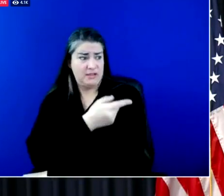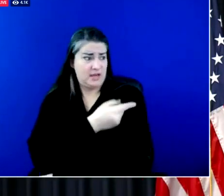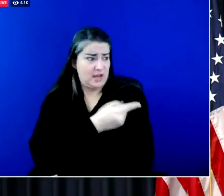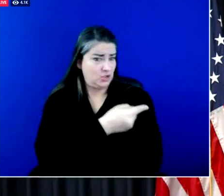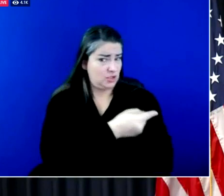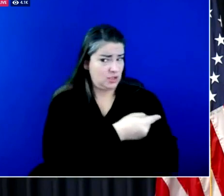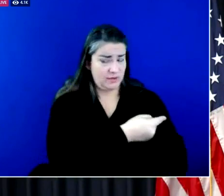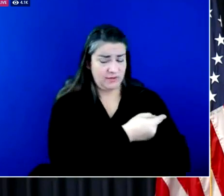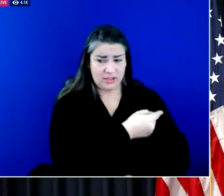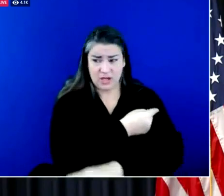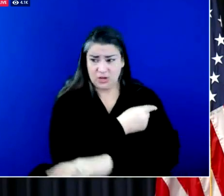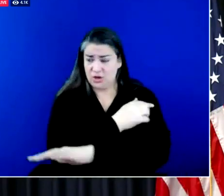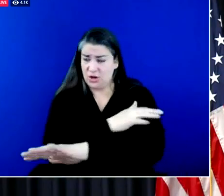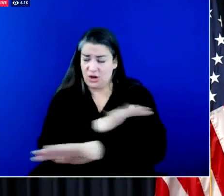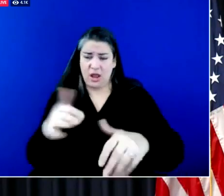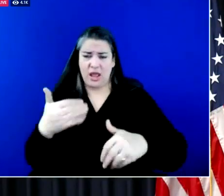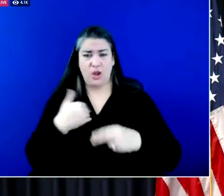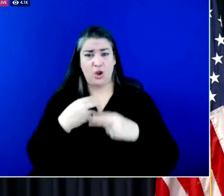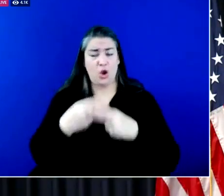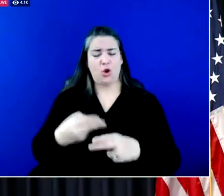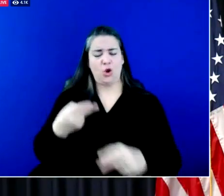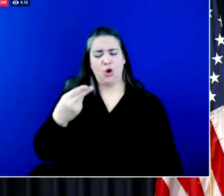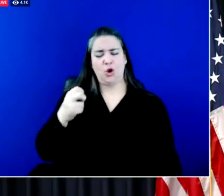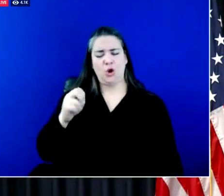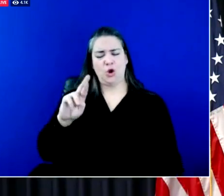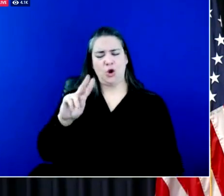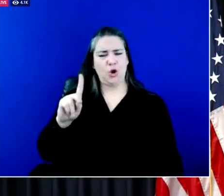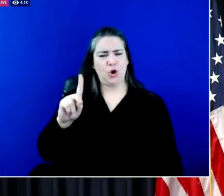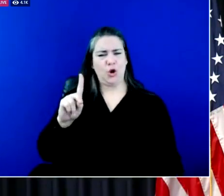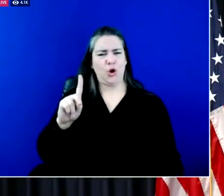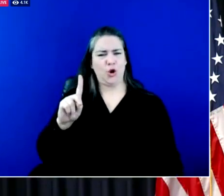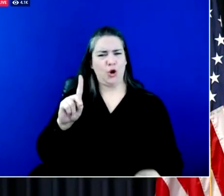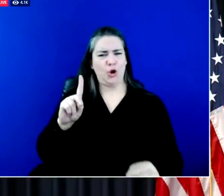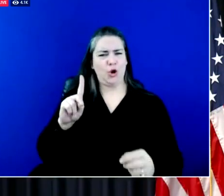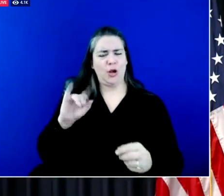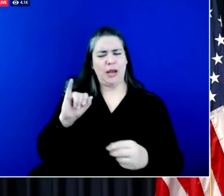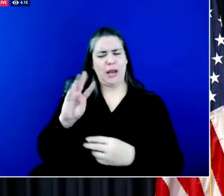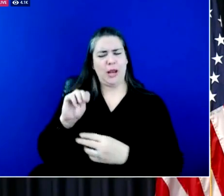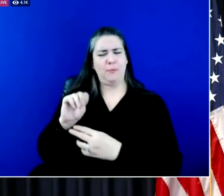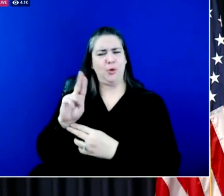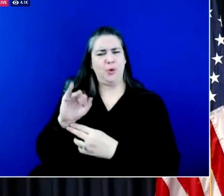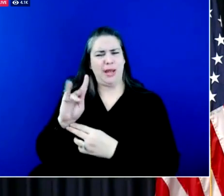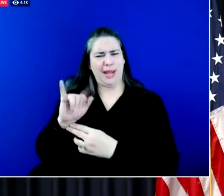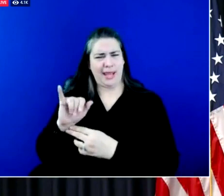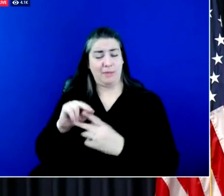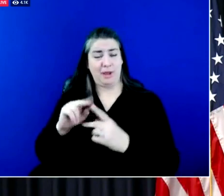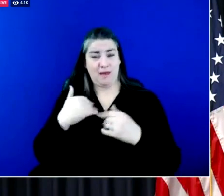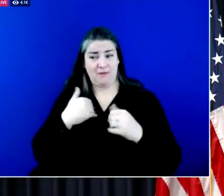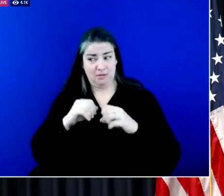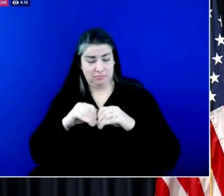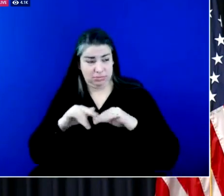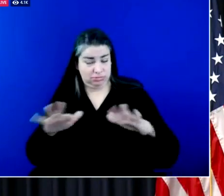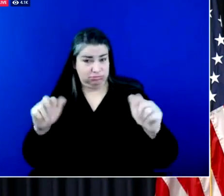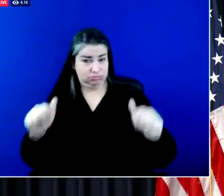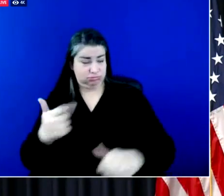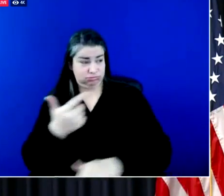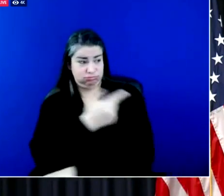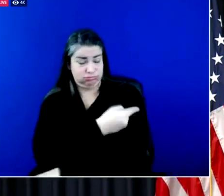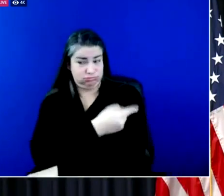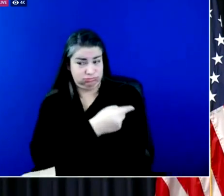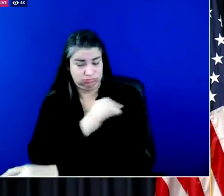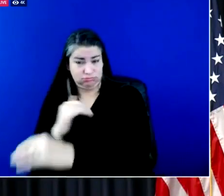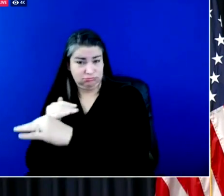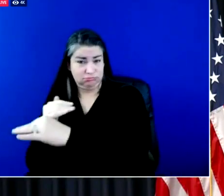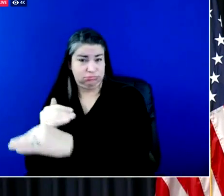additional protection. As for other vaccination sites across the state, they may reschedule appointments if needed.